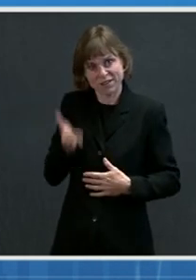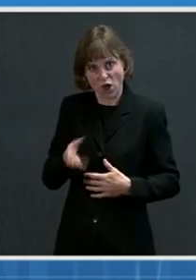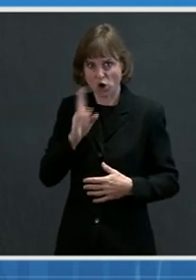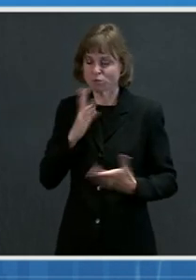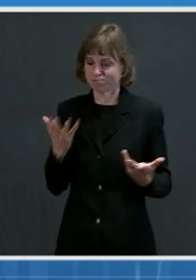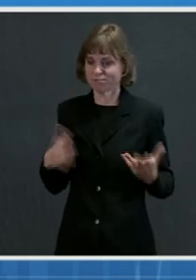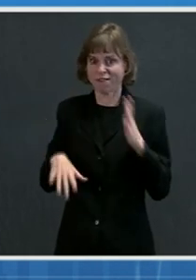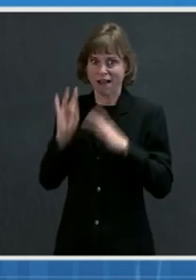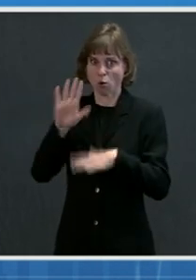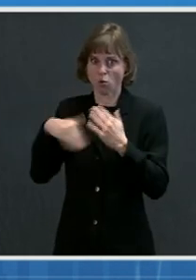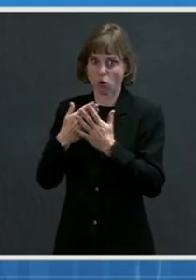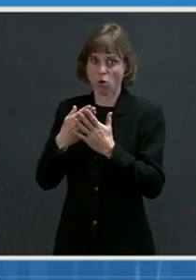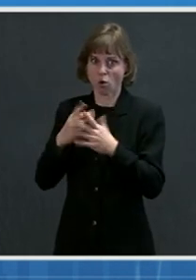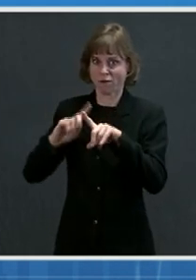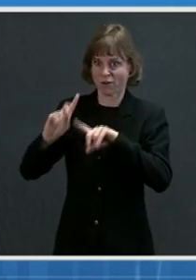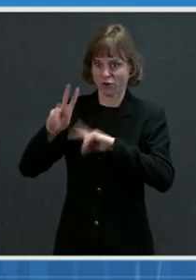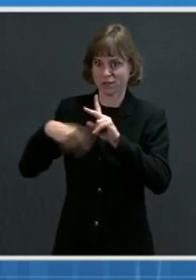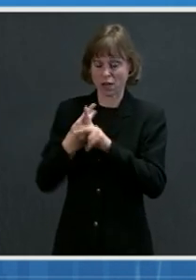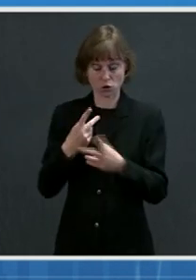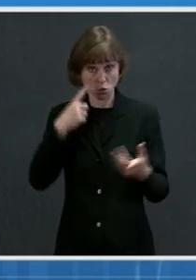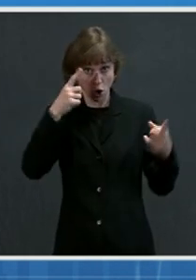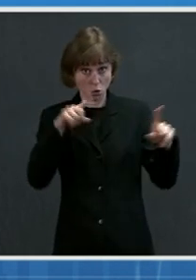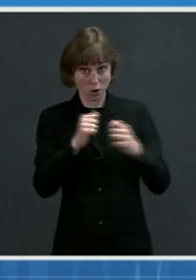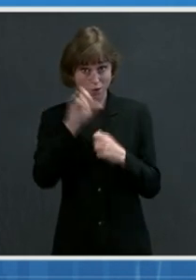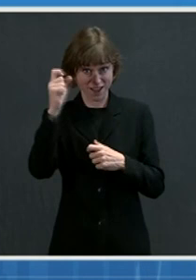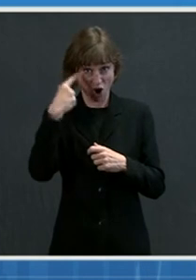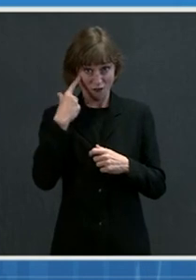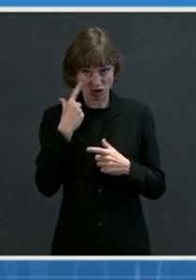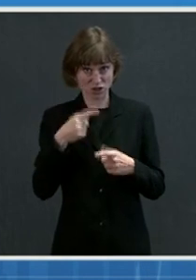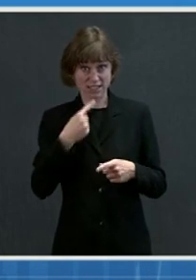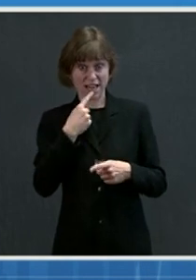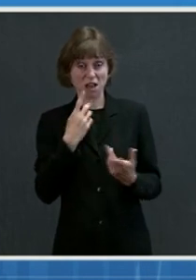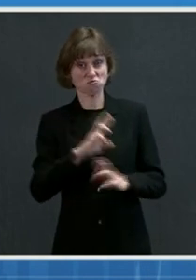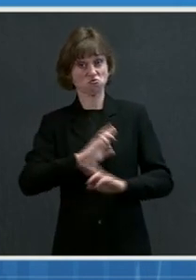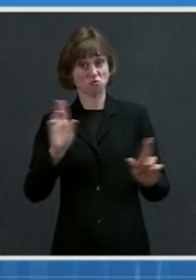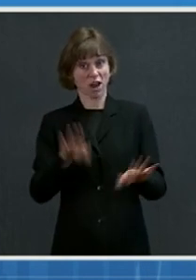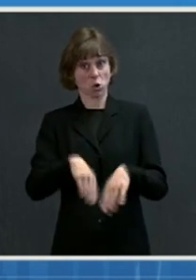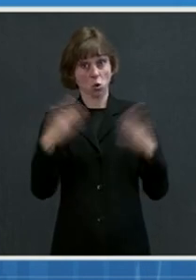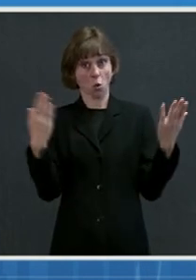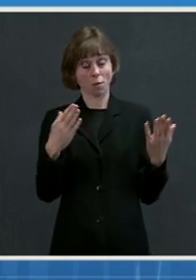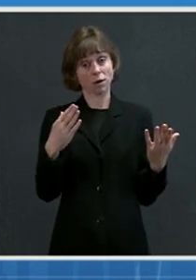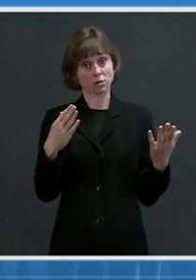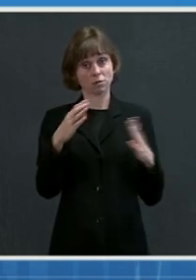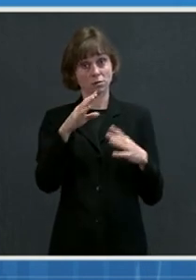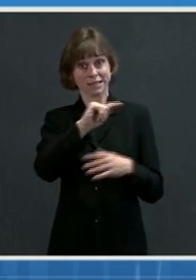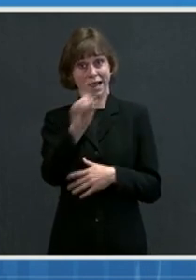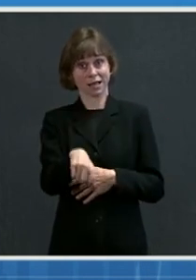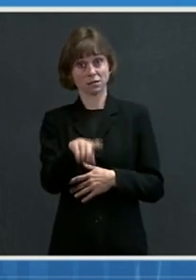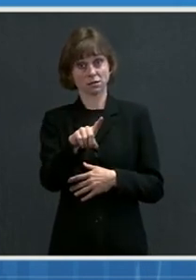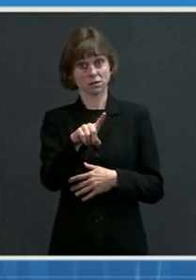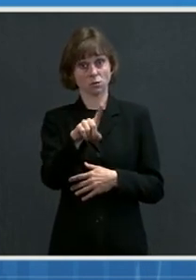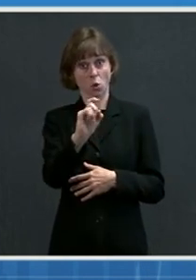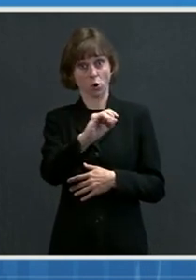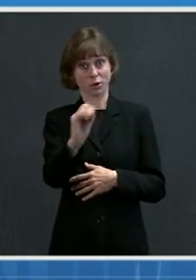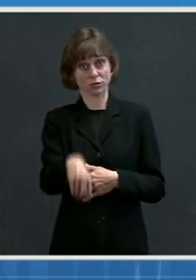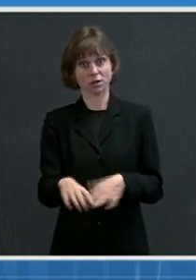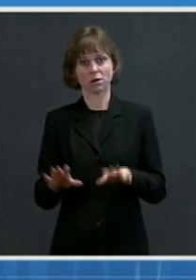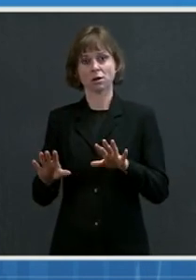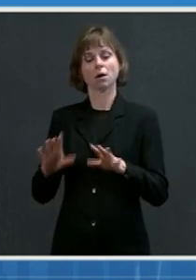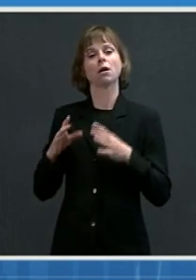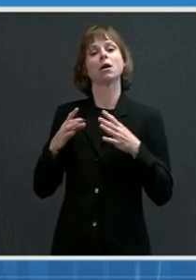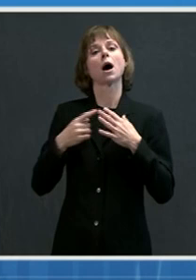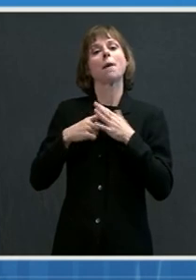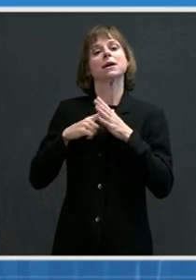the governor's assessment that it's time to open the state up 100 percent? Well, me let me begin with Dr. Walensky to talk about the